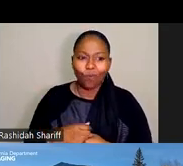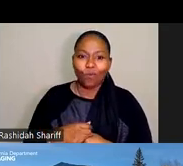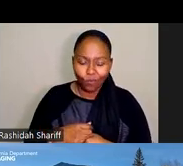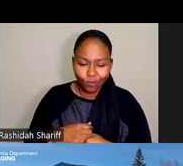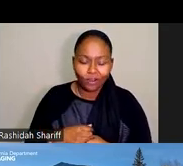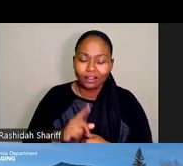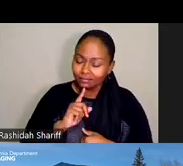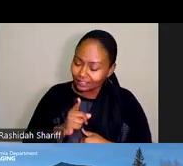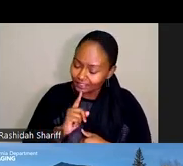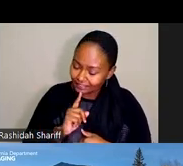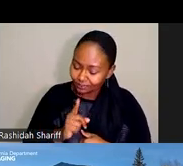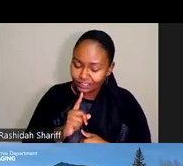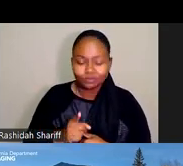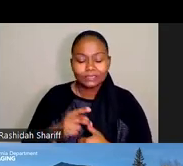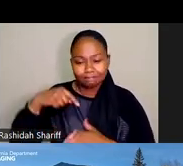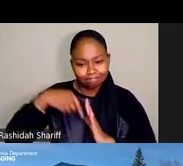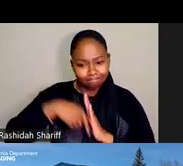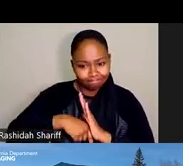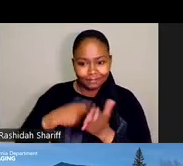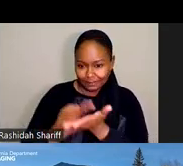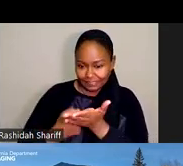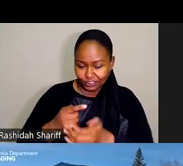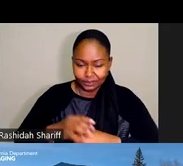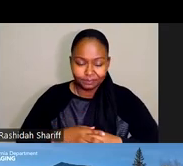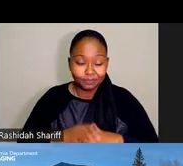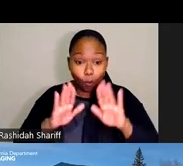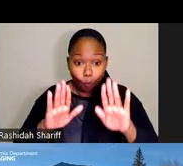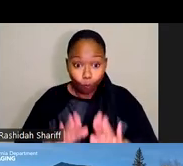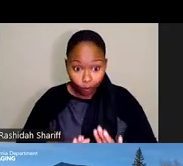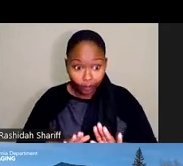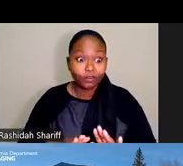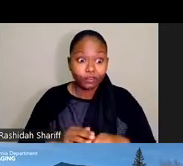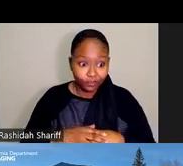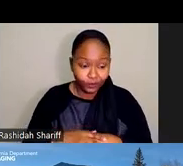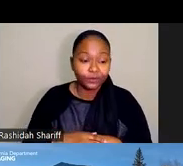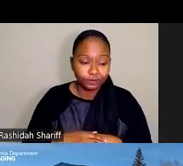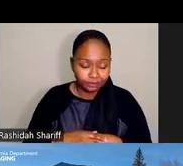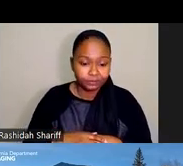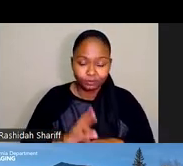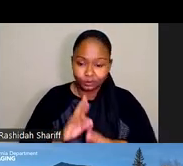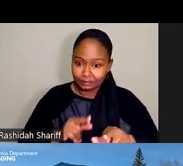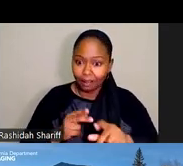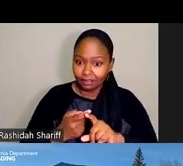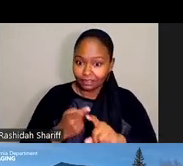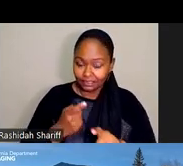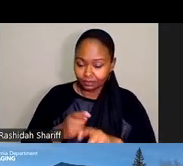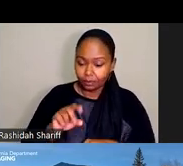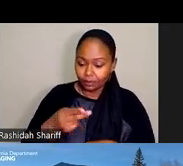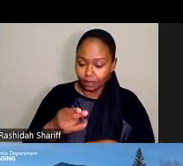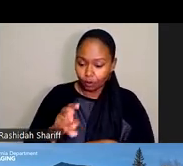really substantive discussion. A great outcome of the two Little Hoover Commission hearings